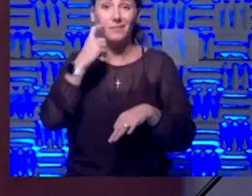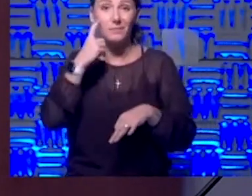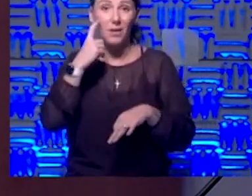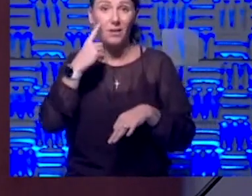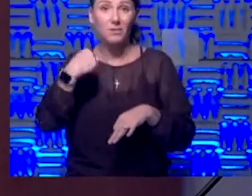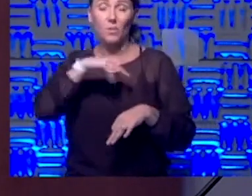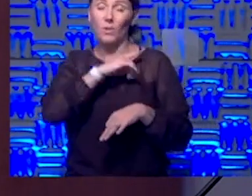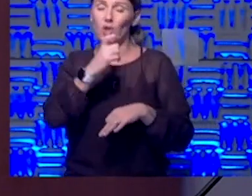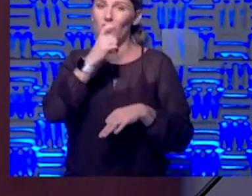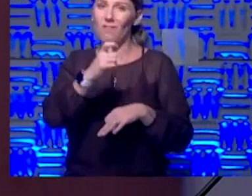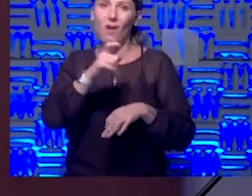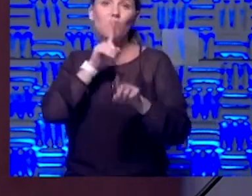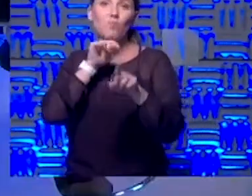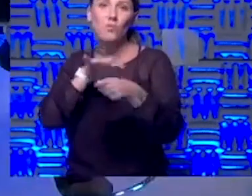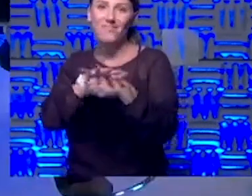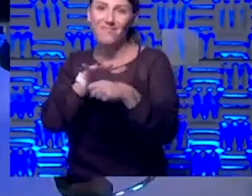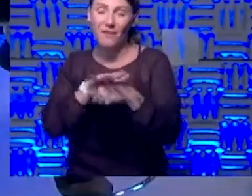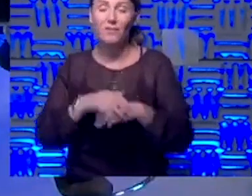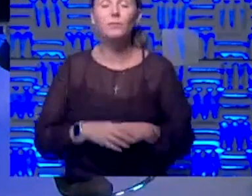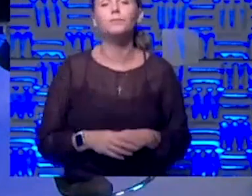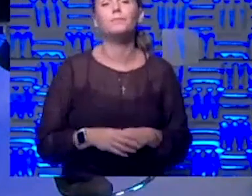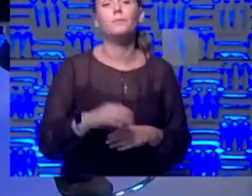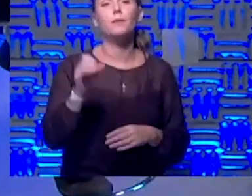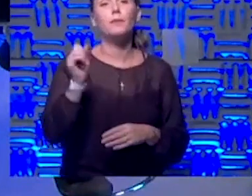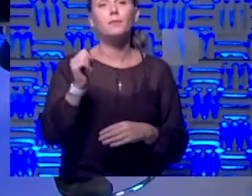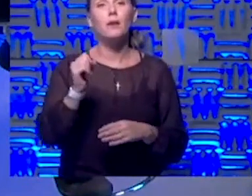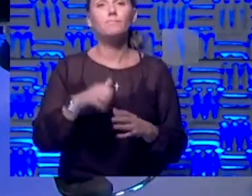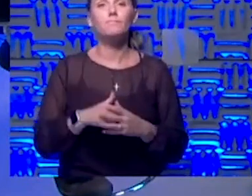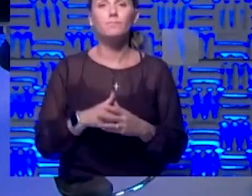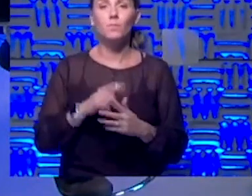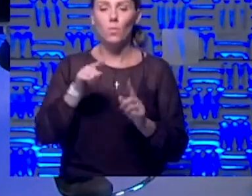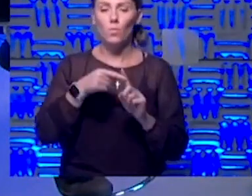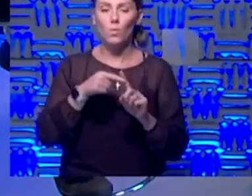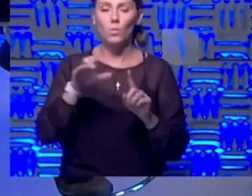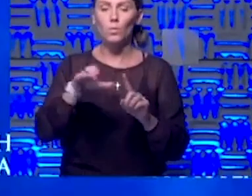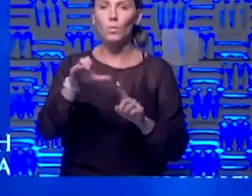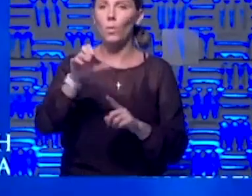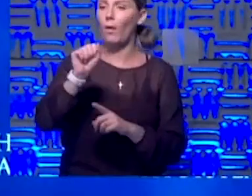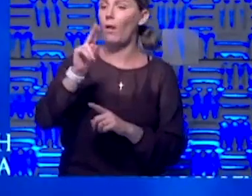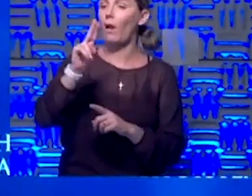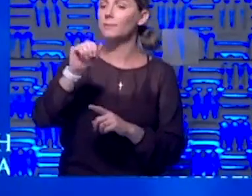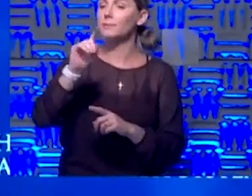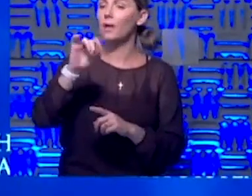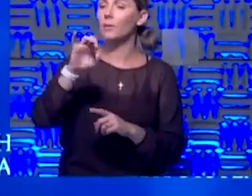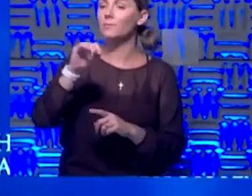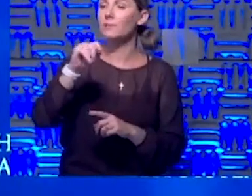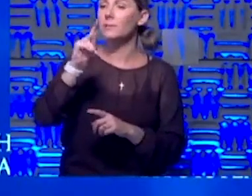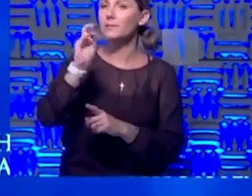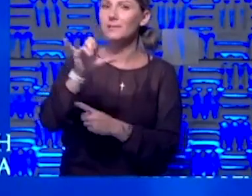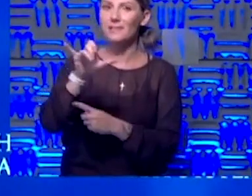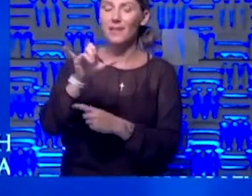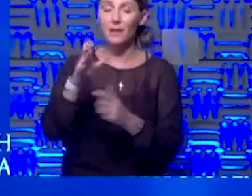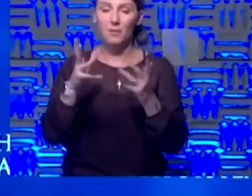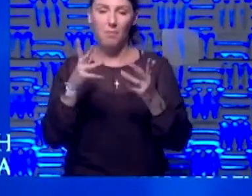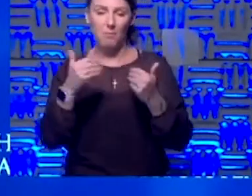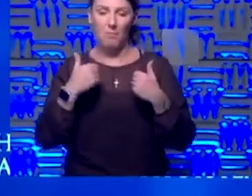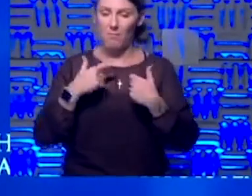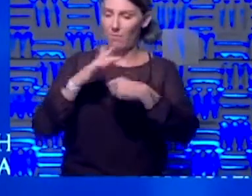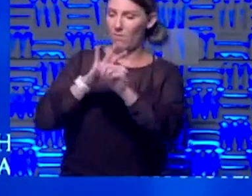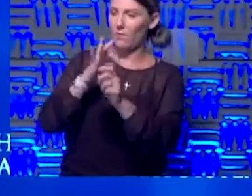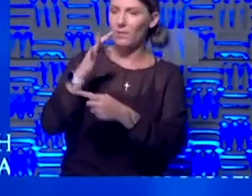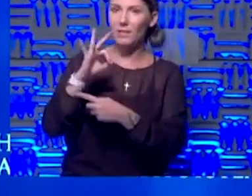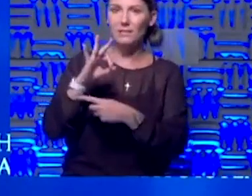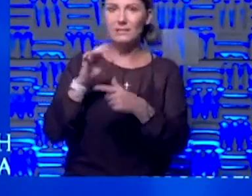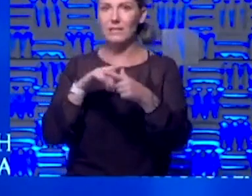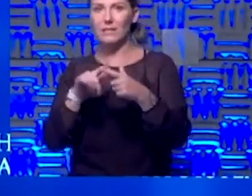underreporting, if anything. Yeah, and I think what happens when we do an autopsy paper is you fill out a lot of stuff and somebody may get COVID, then they get, like you said,